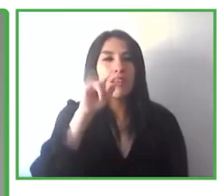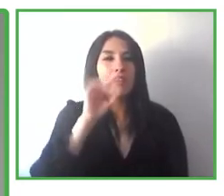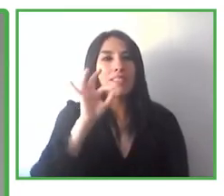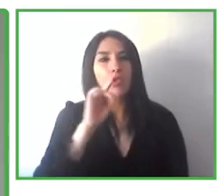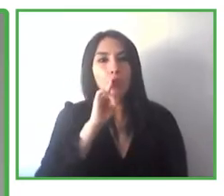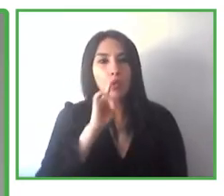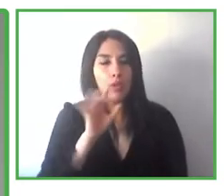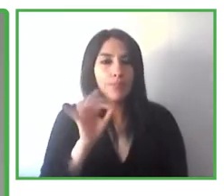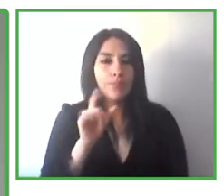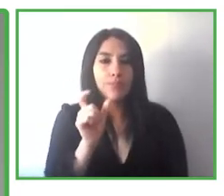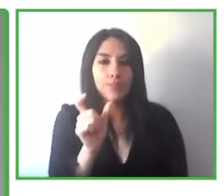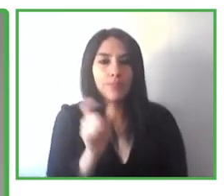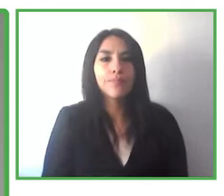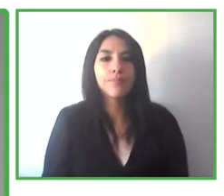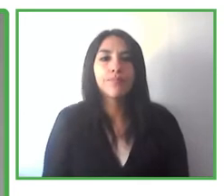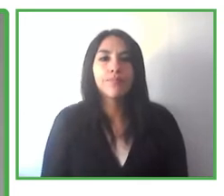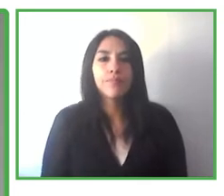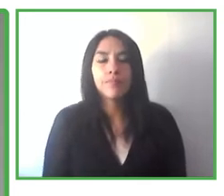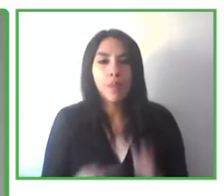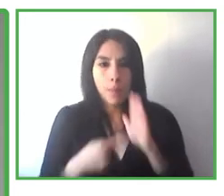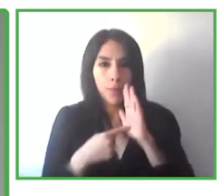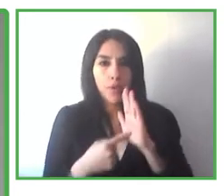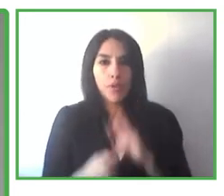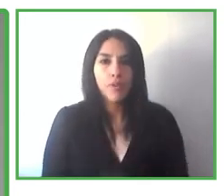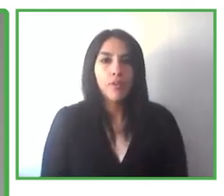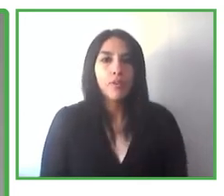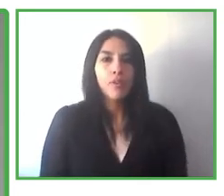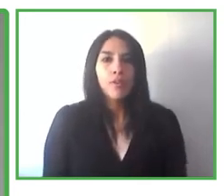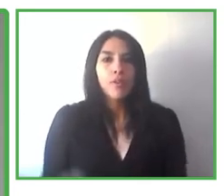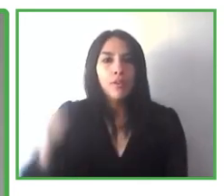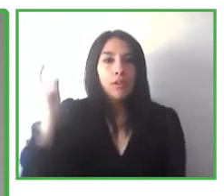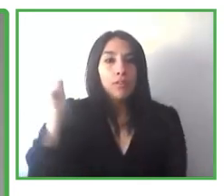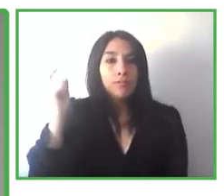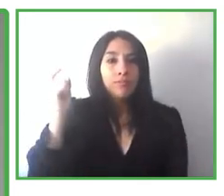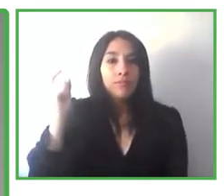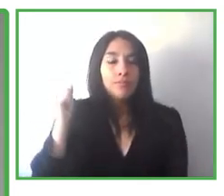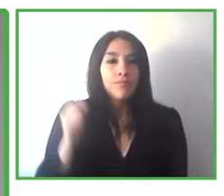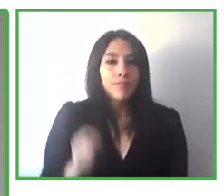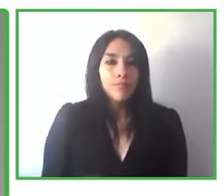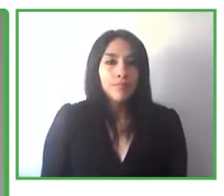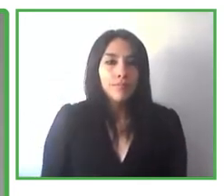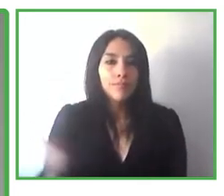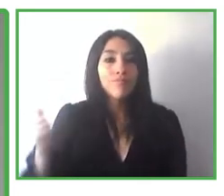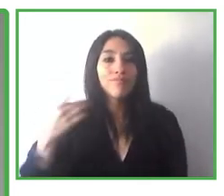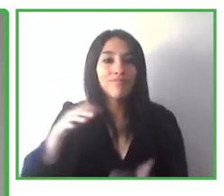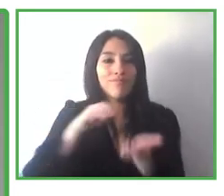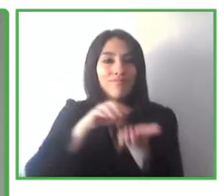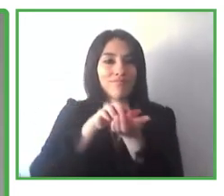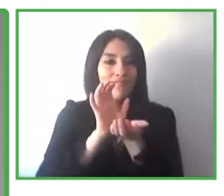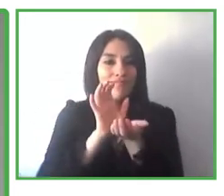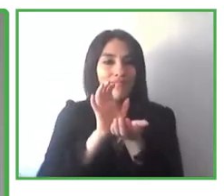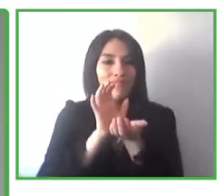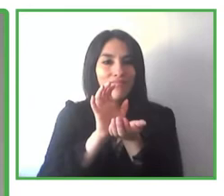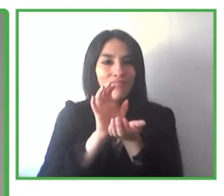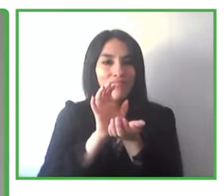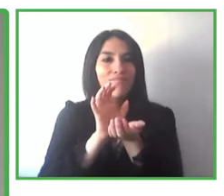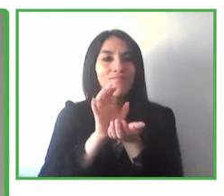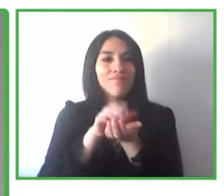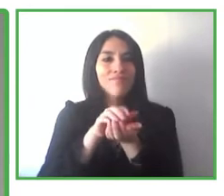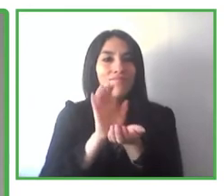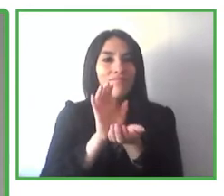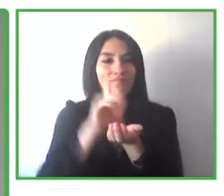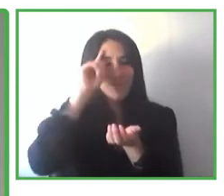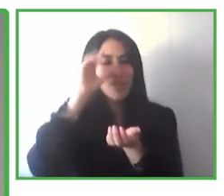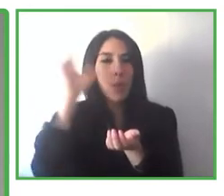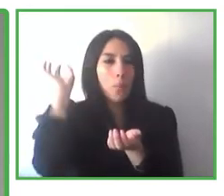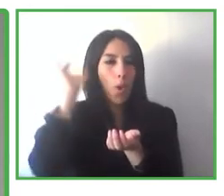lately. Now it's not trending as it was, but it was based on augmented reality. And now different